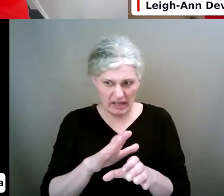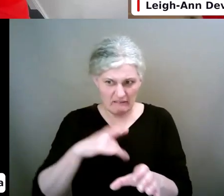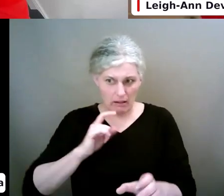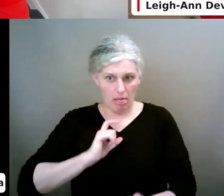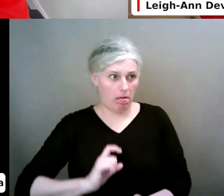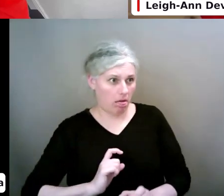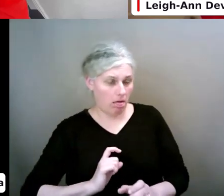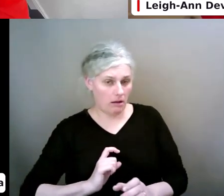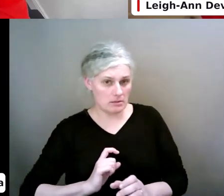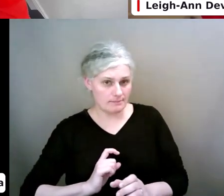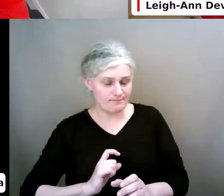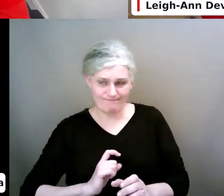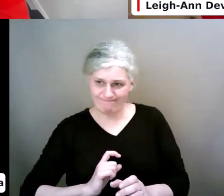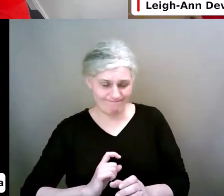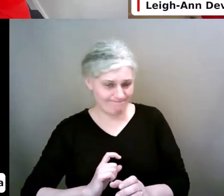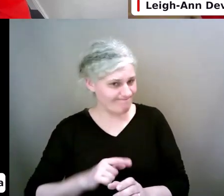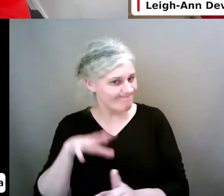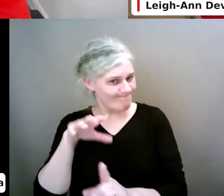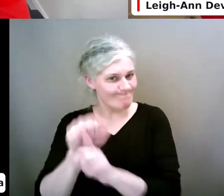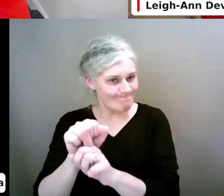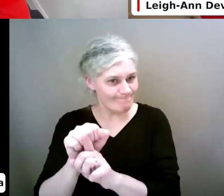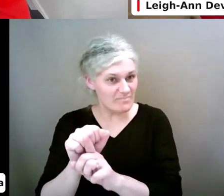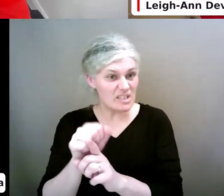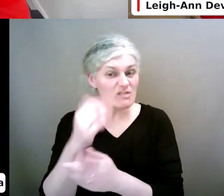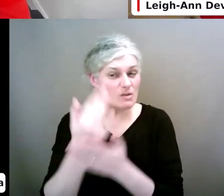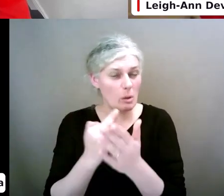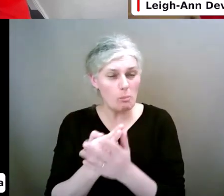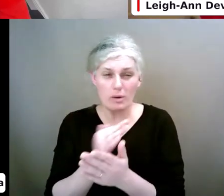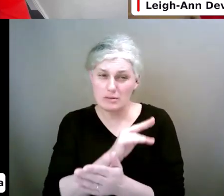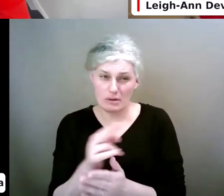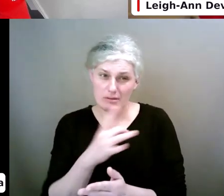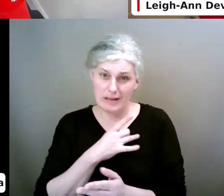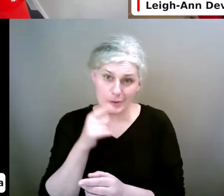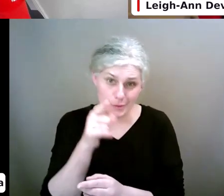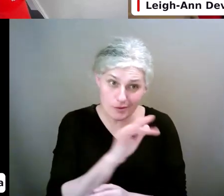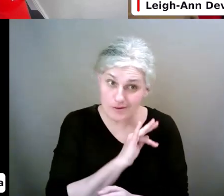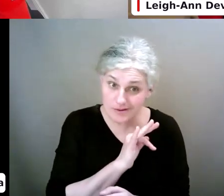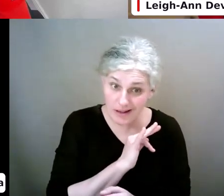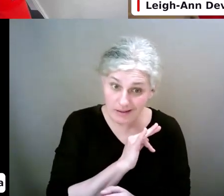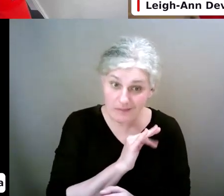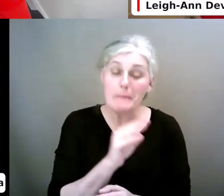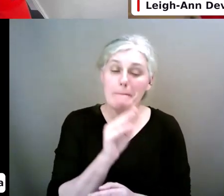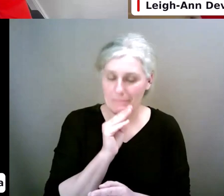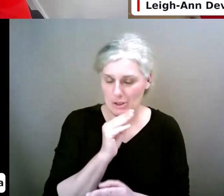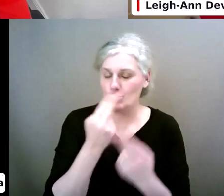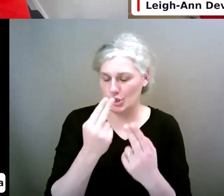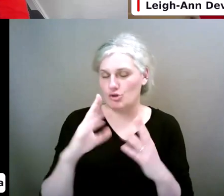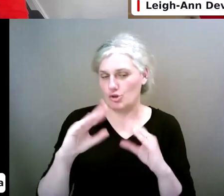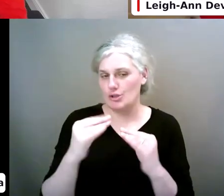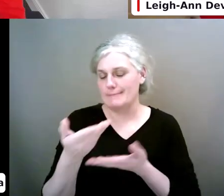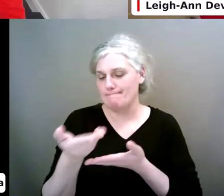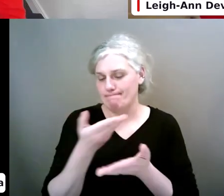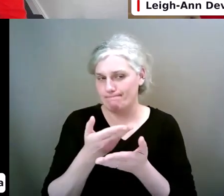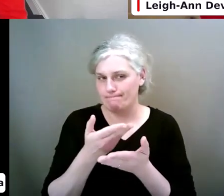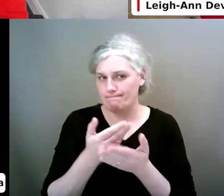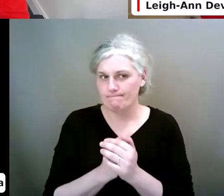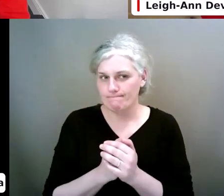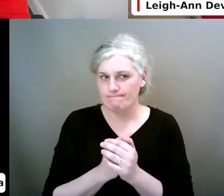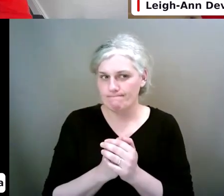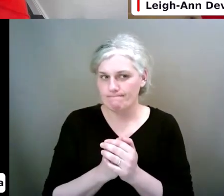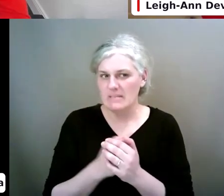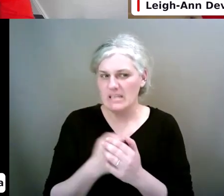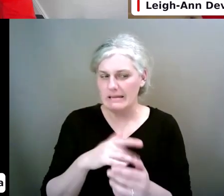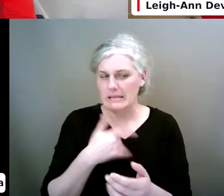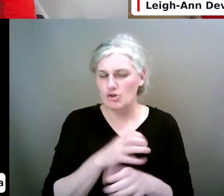you know. And if someone's being really hurtful and unkind to you, then it's time to talk. And, oh, I can talk to my parents because